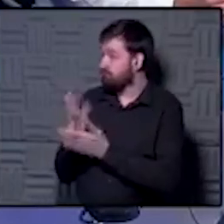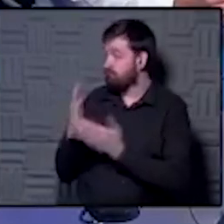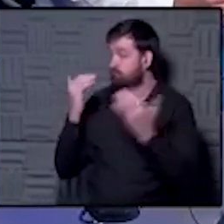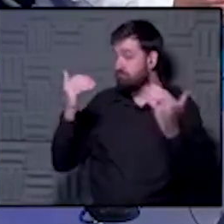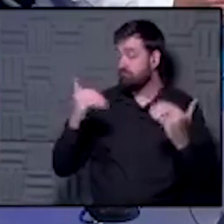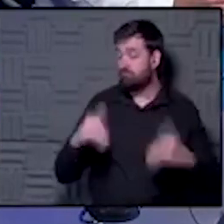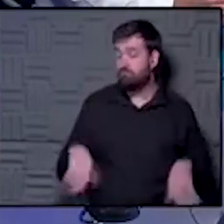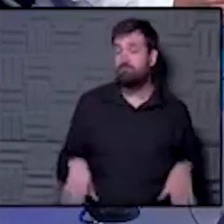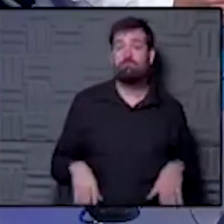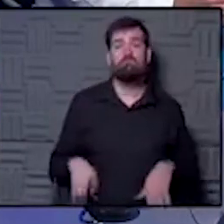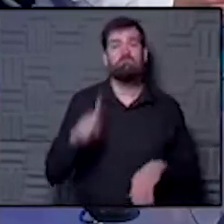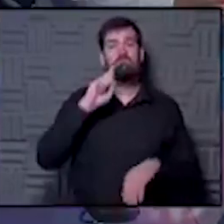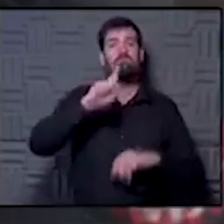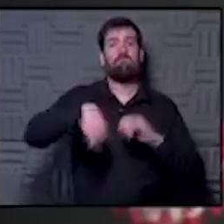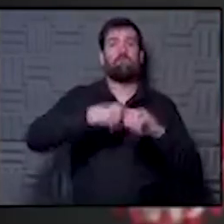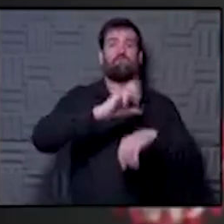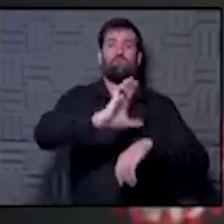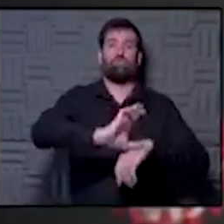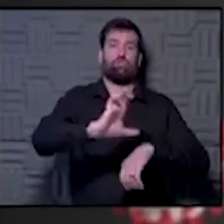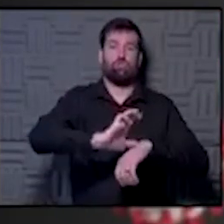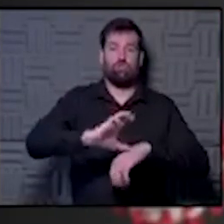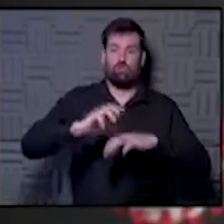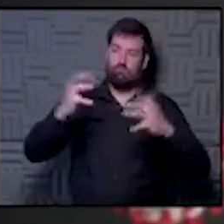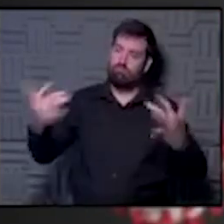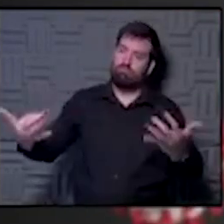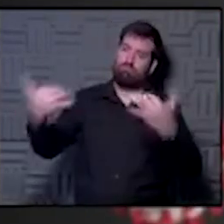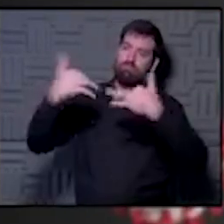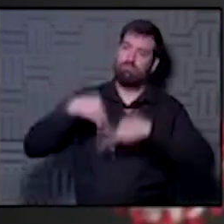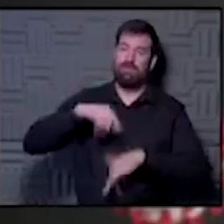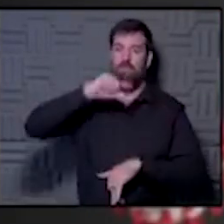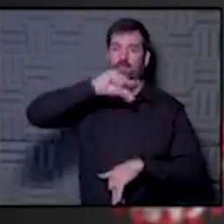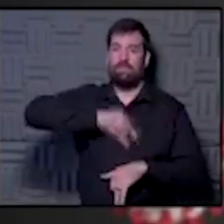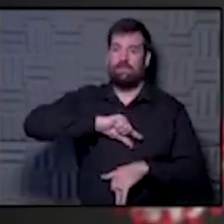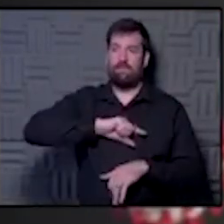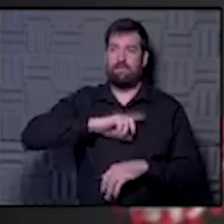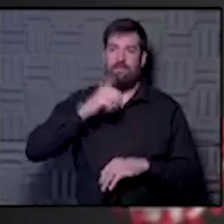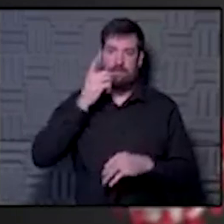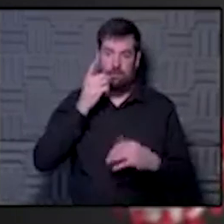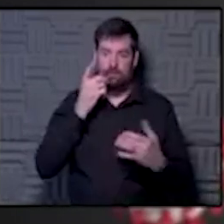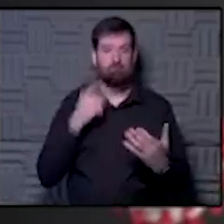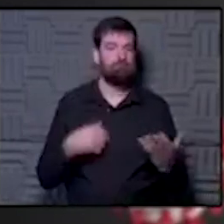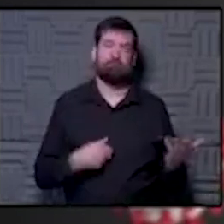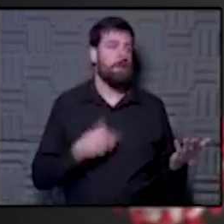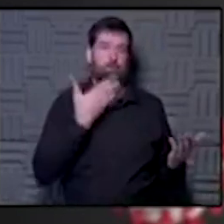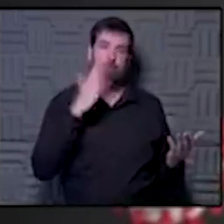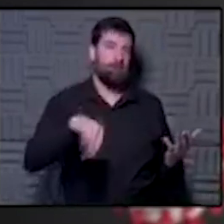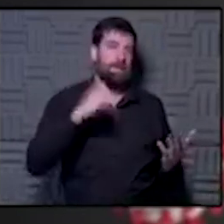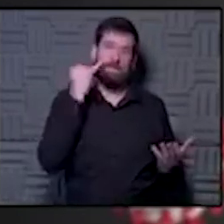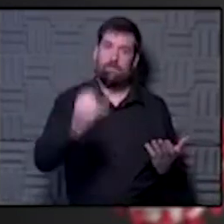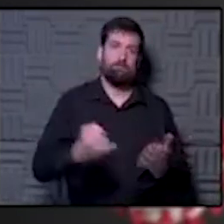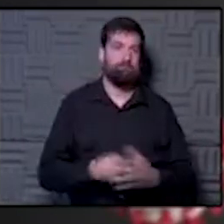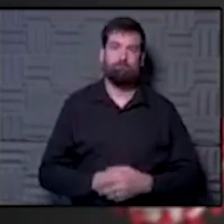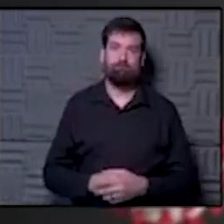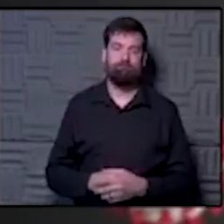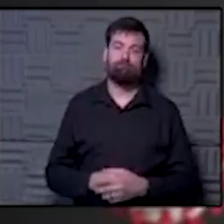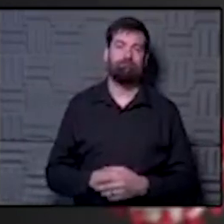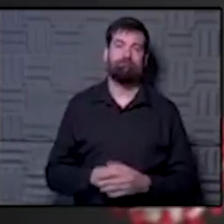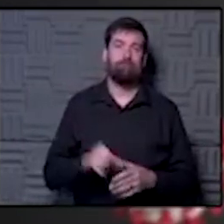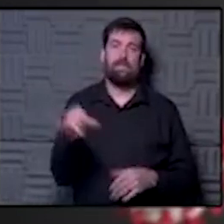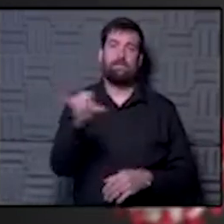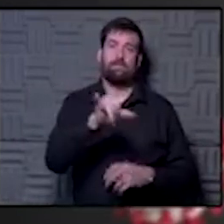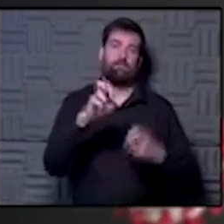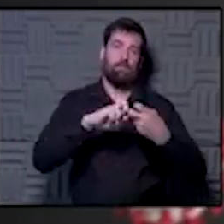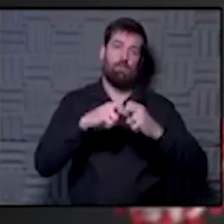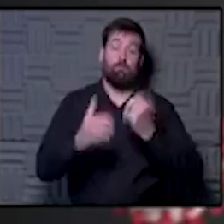Next question. What do you think about church-hosted community Thanksgiving dinners during a pandemic? Also a bad idea. It's the same problem, right? The